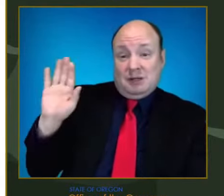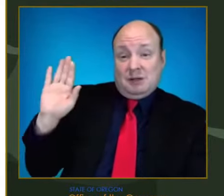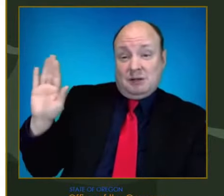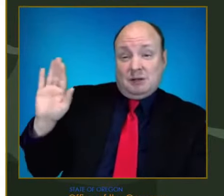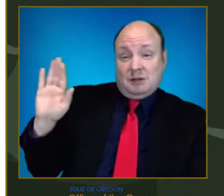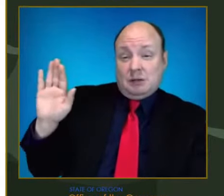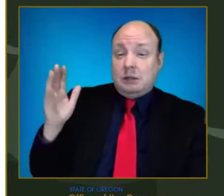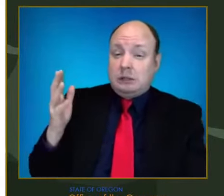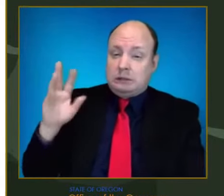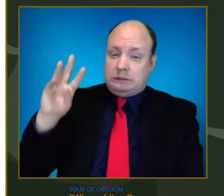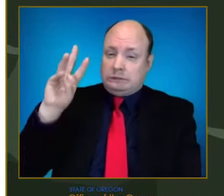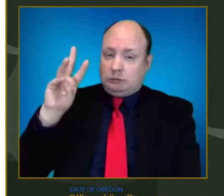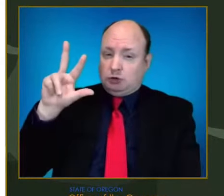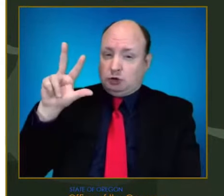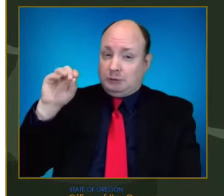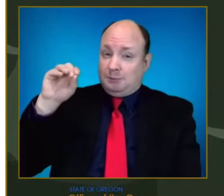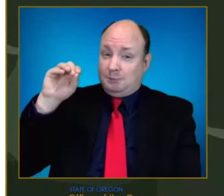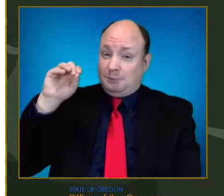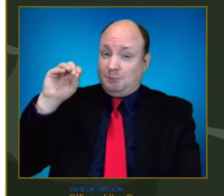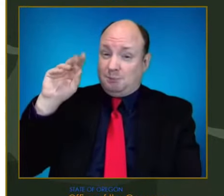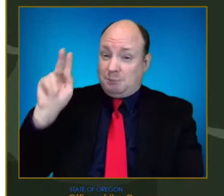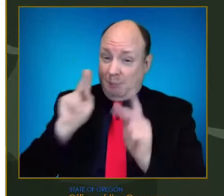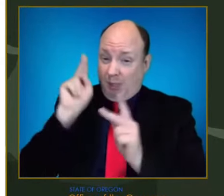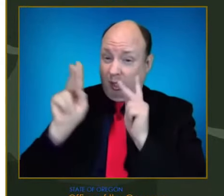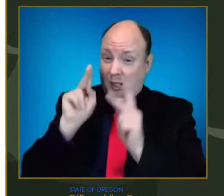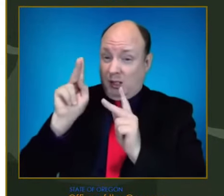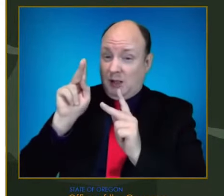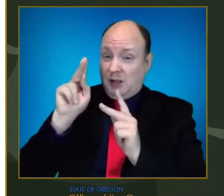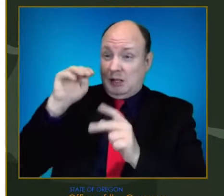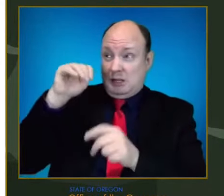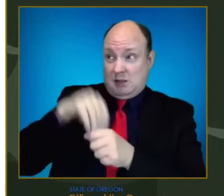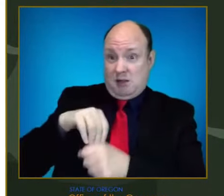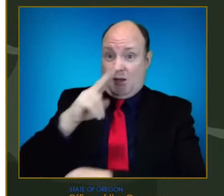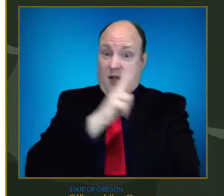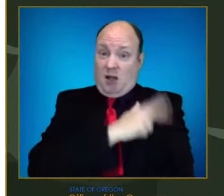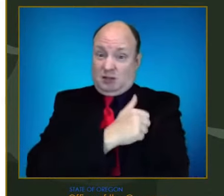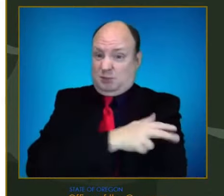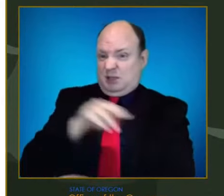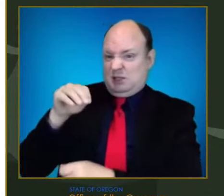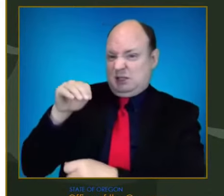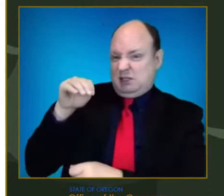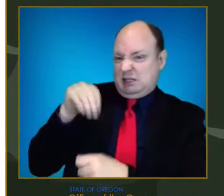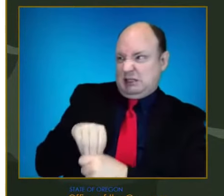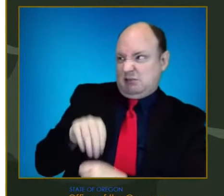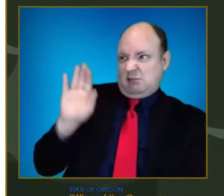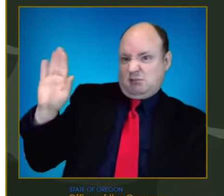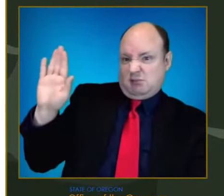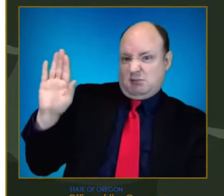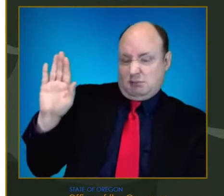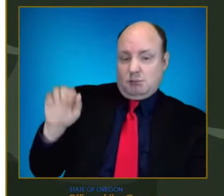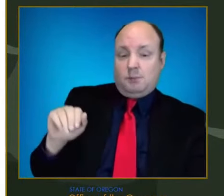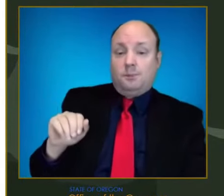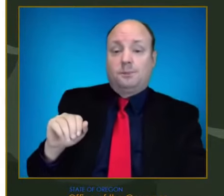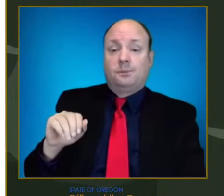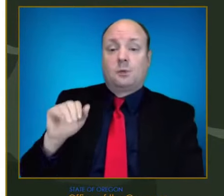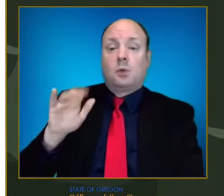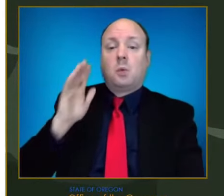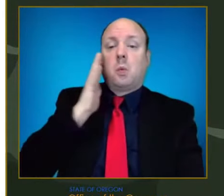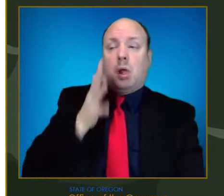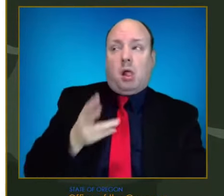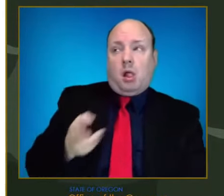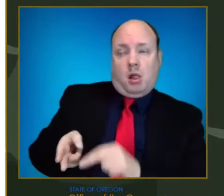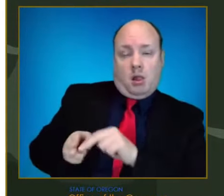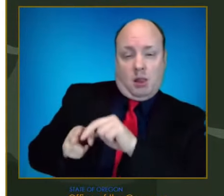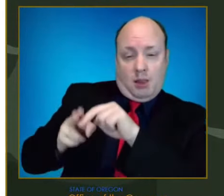people hospitalized with Omicron in Denmark so far, um, that, that number is expected to increase, um, quickly as their case